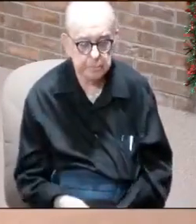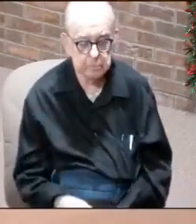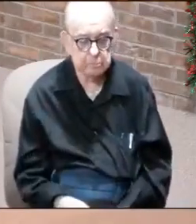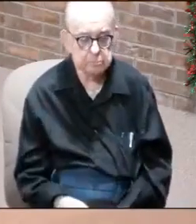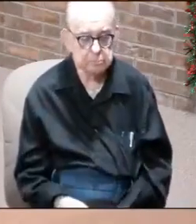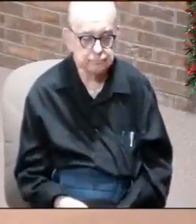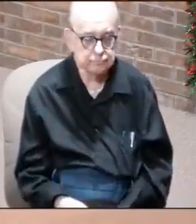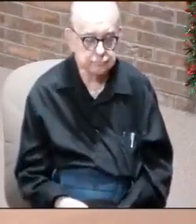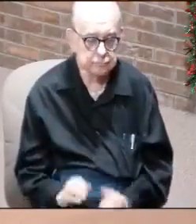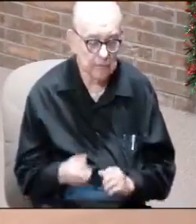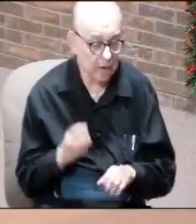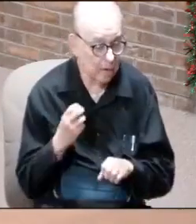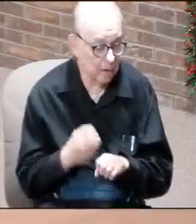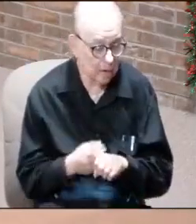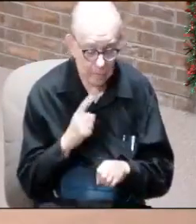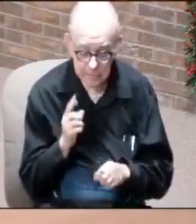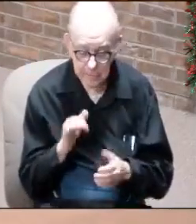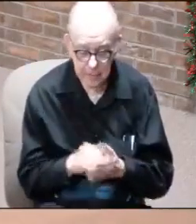How hard was it?